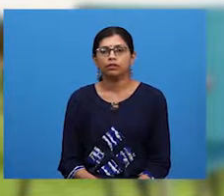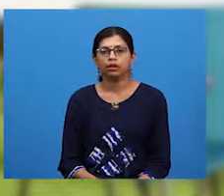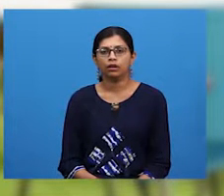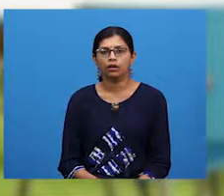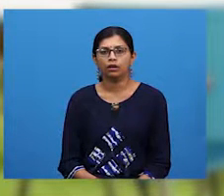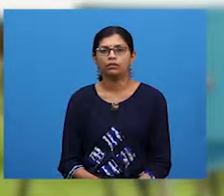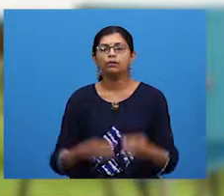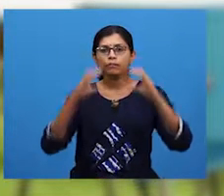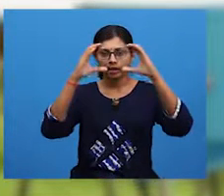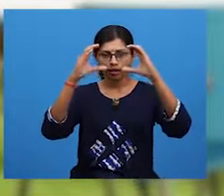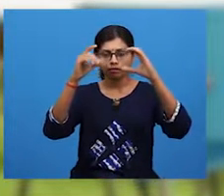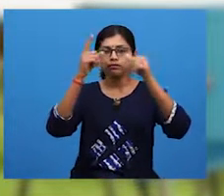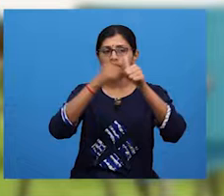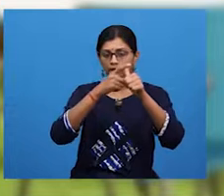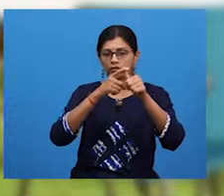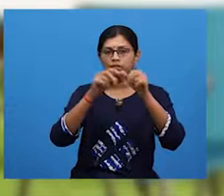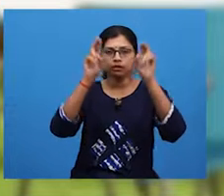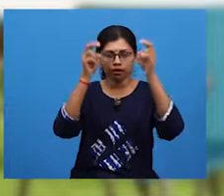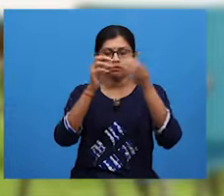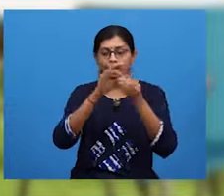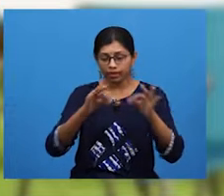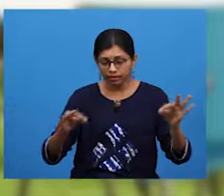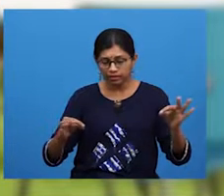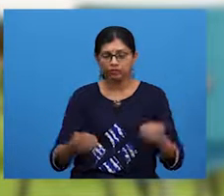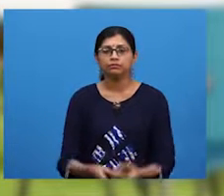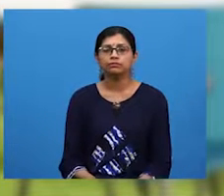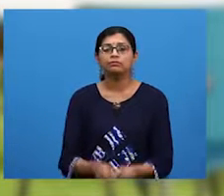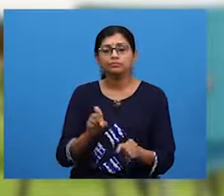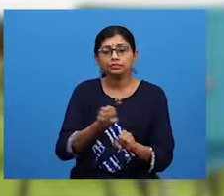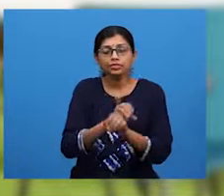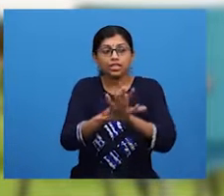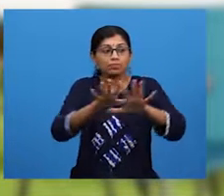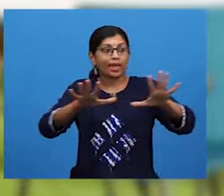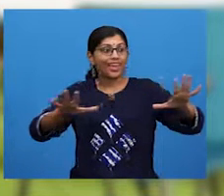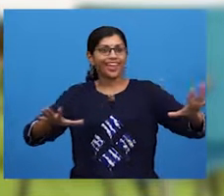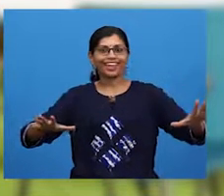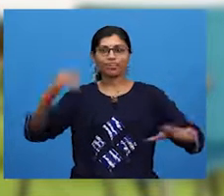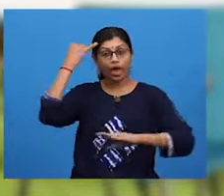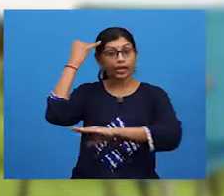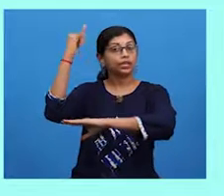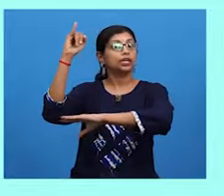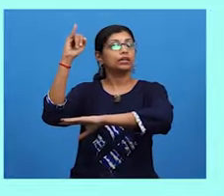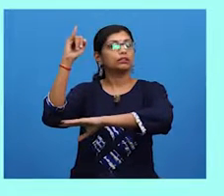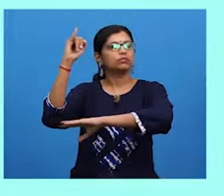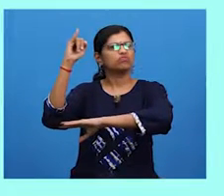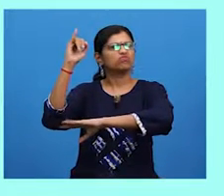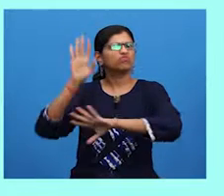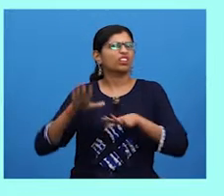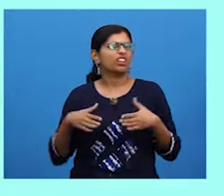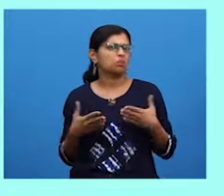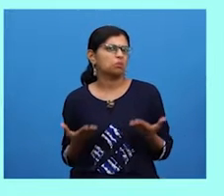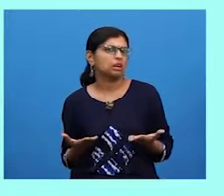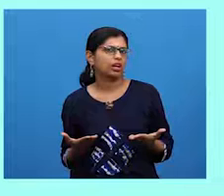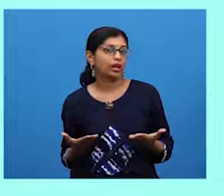your ideas too. But how do you do that? You can give details and